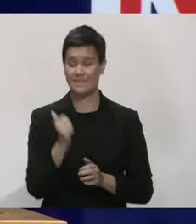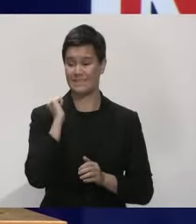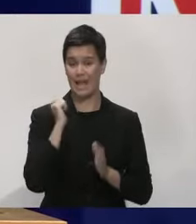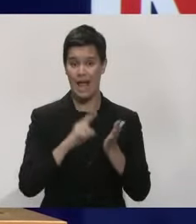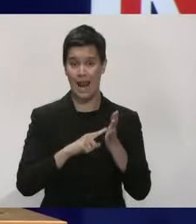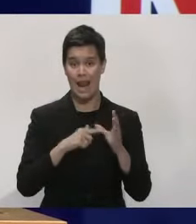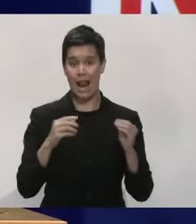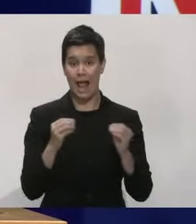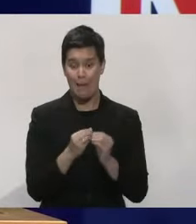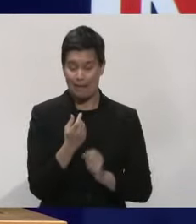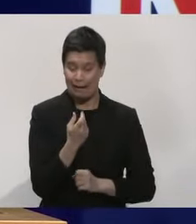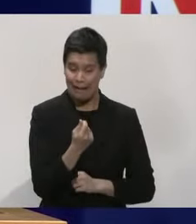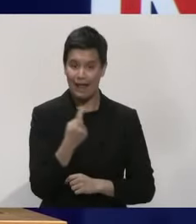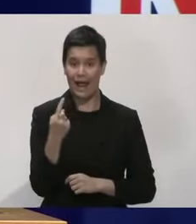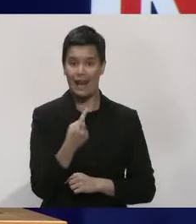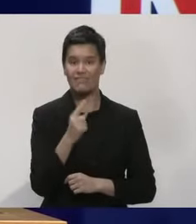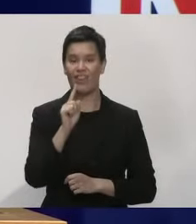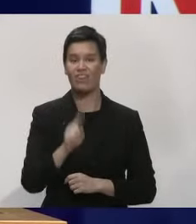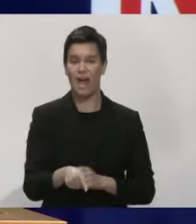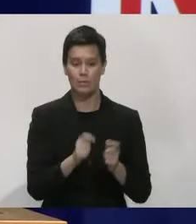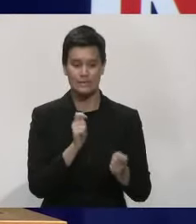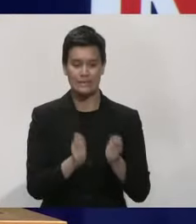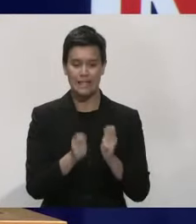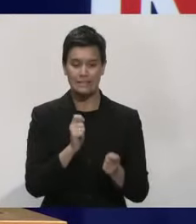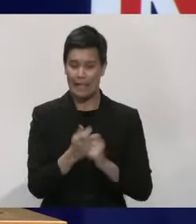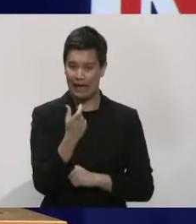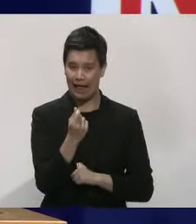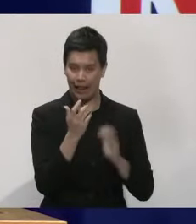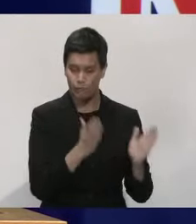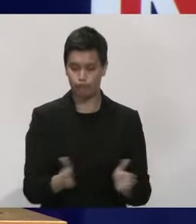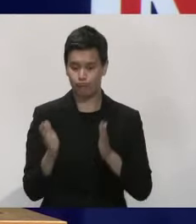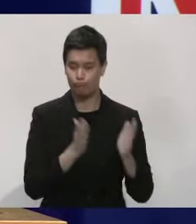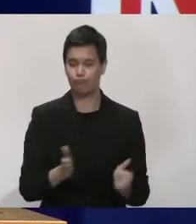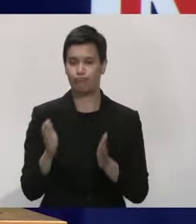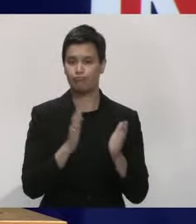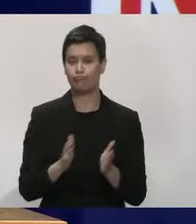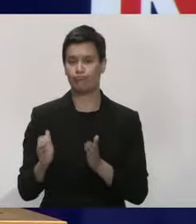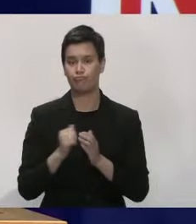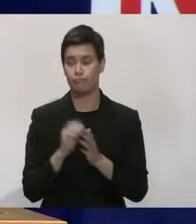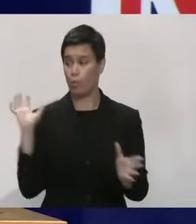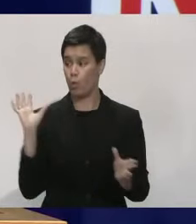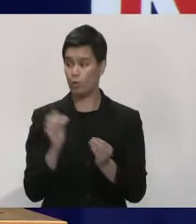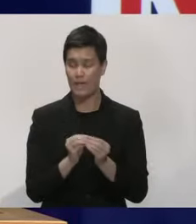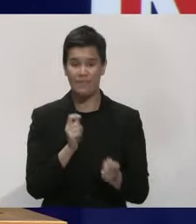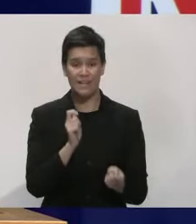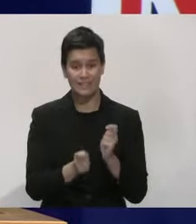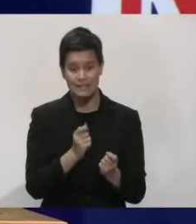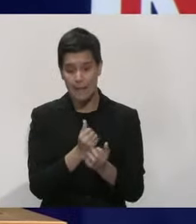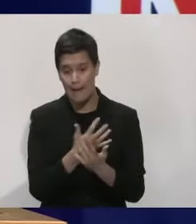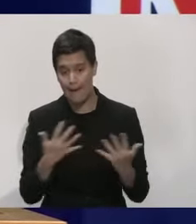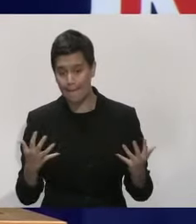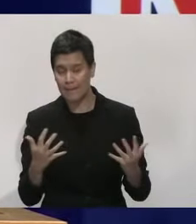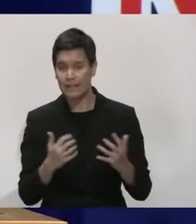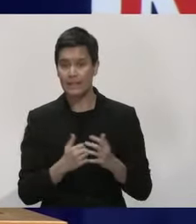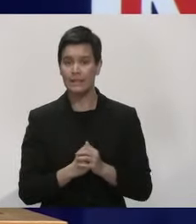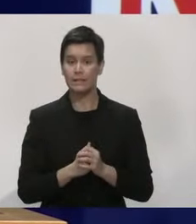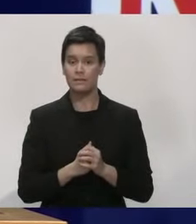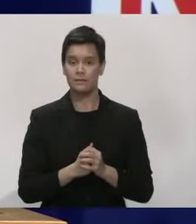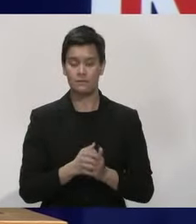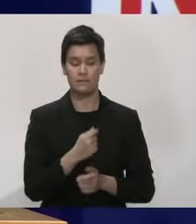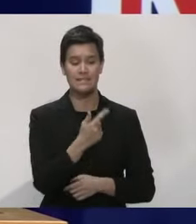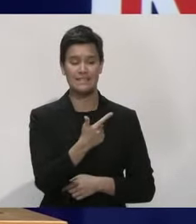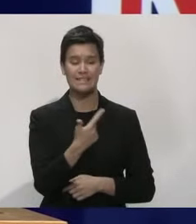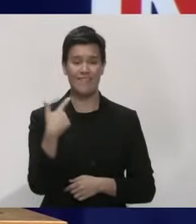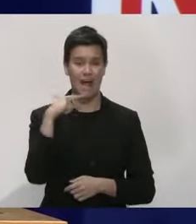10,934 tests were processed around the country and the total number of tests completed to date in New Zealand is